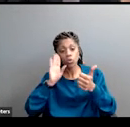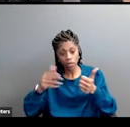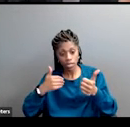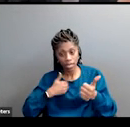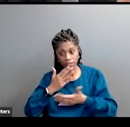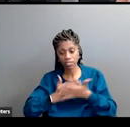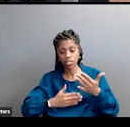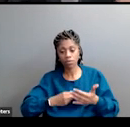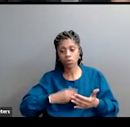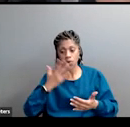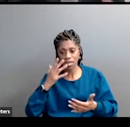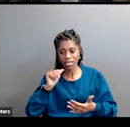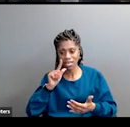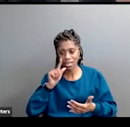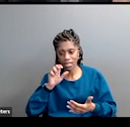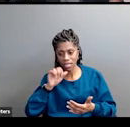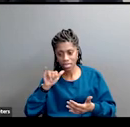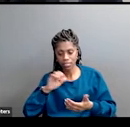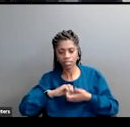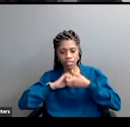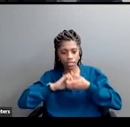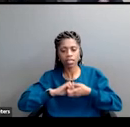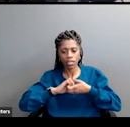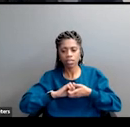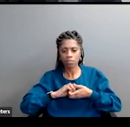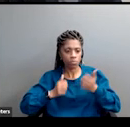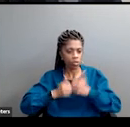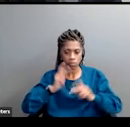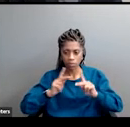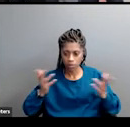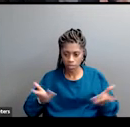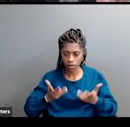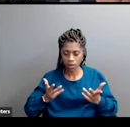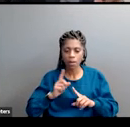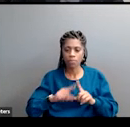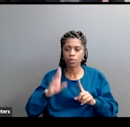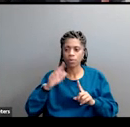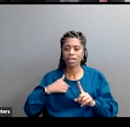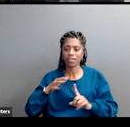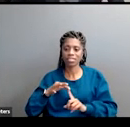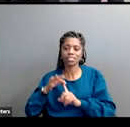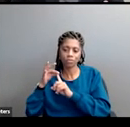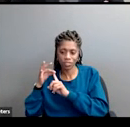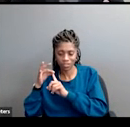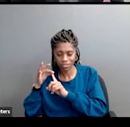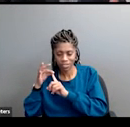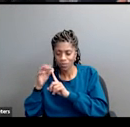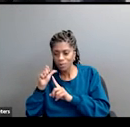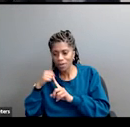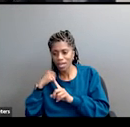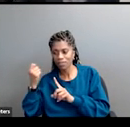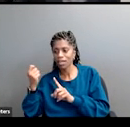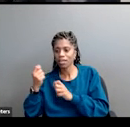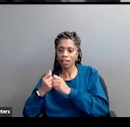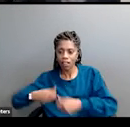Most of the folks in this room who are white, they're going to be white allies, but they're going to be exceptional. We're going to lose the majority of white support. And